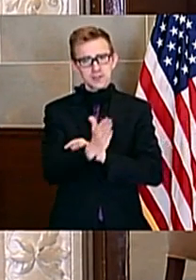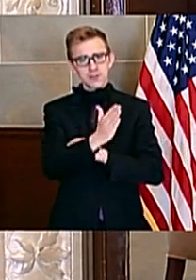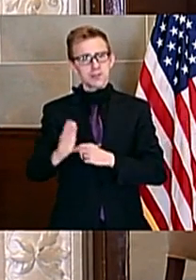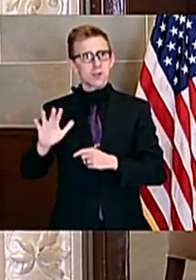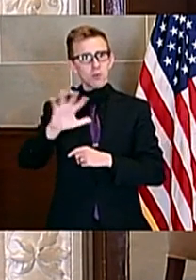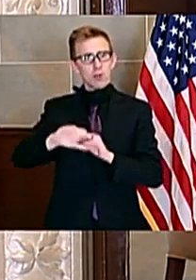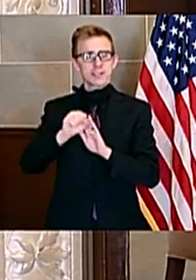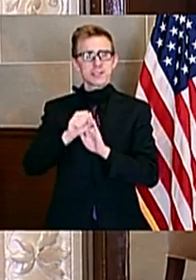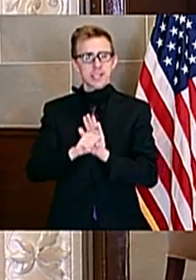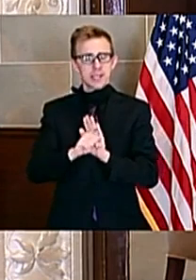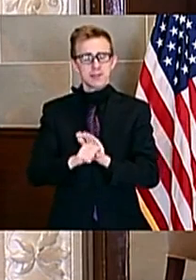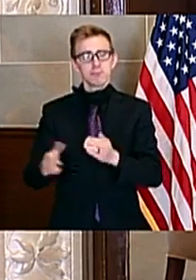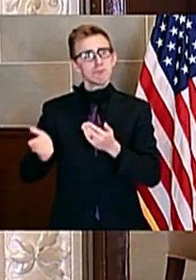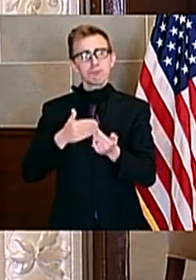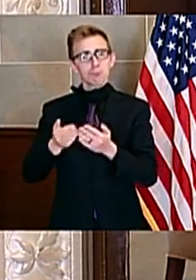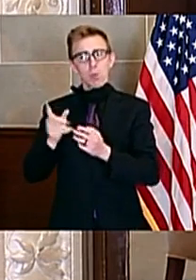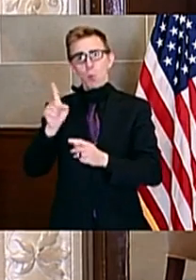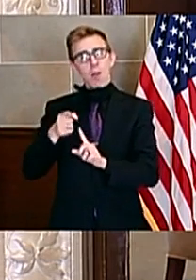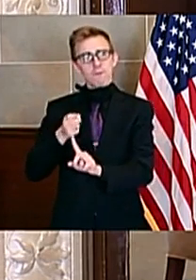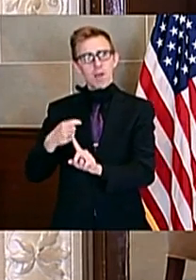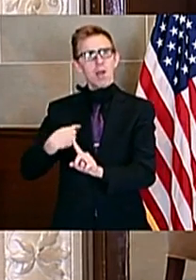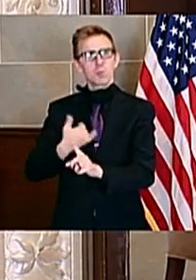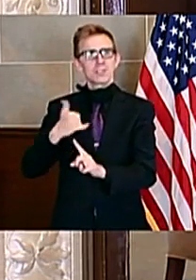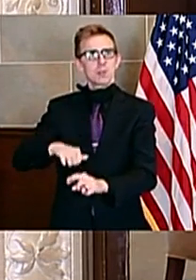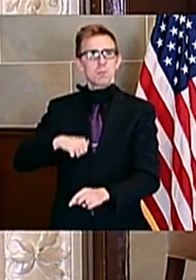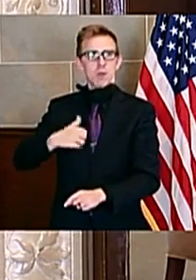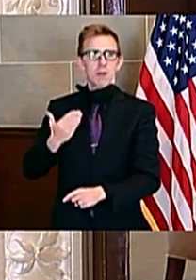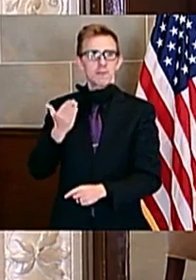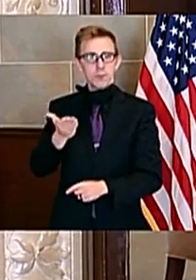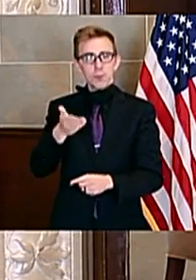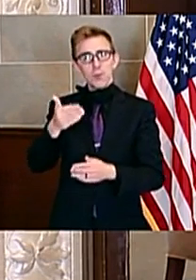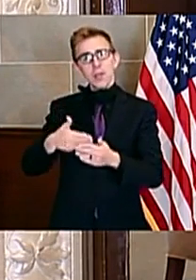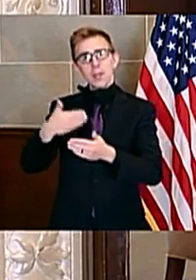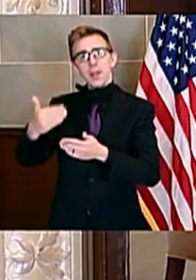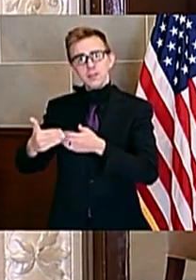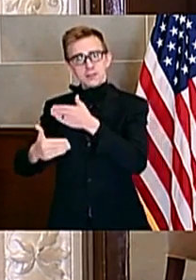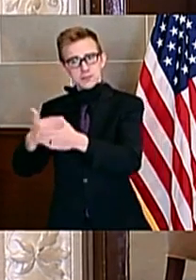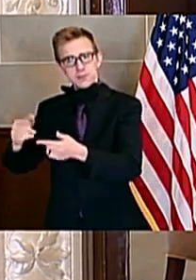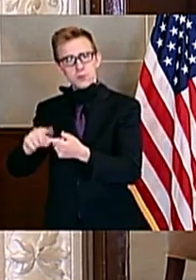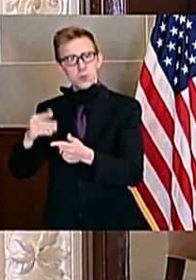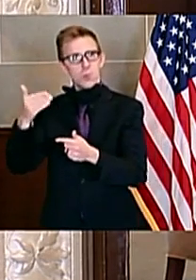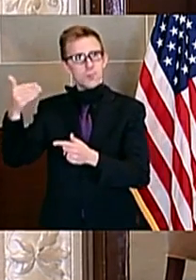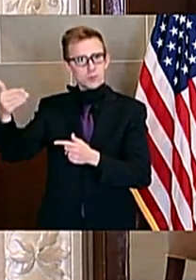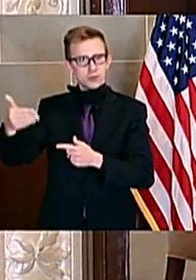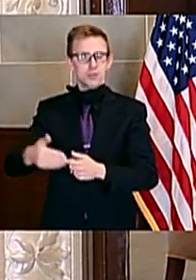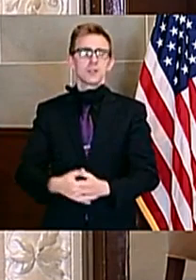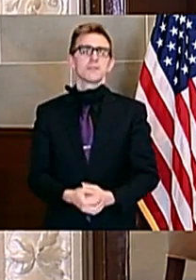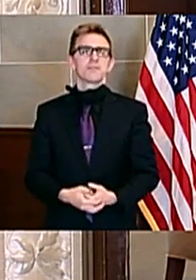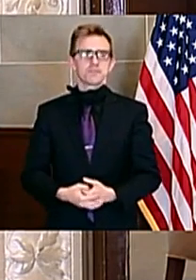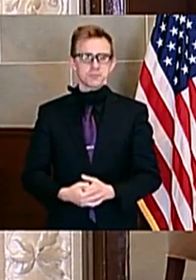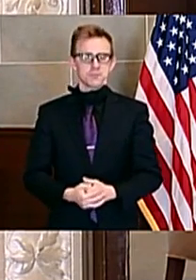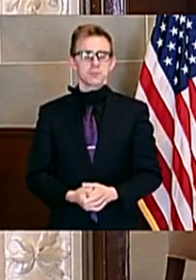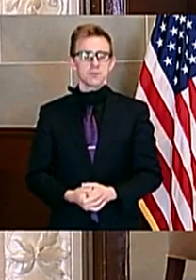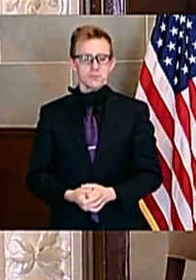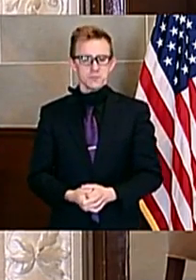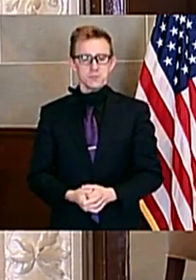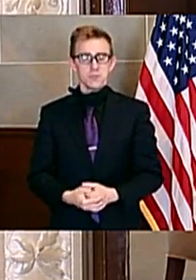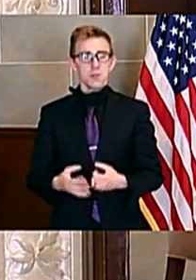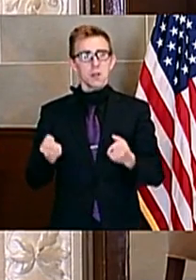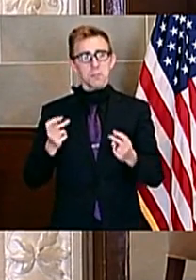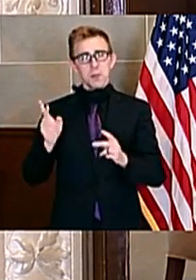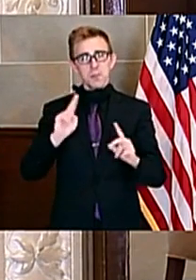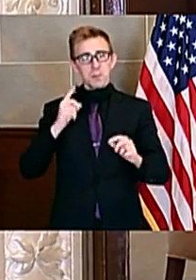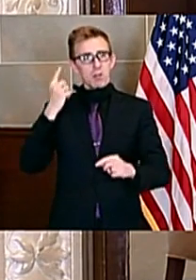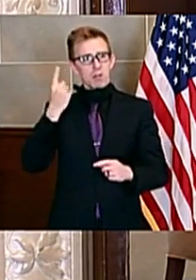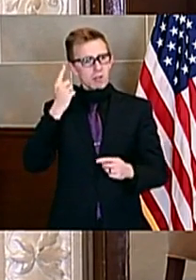proud we are of them as they each take the next step into their future. Also, many people are wondering about